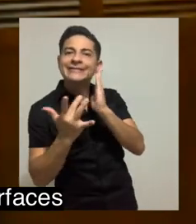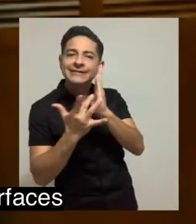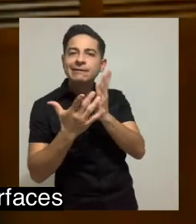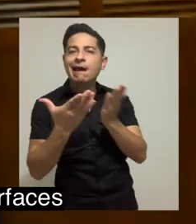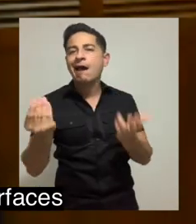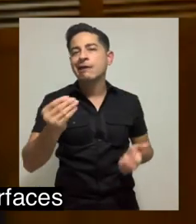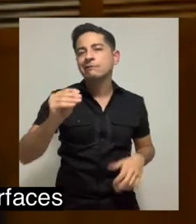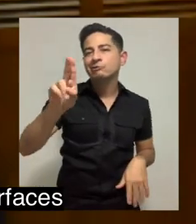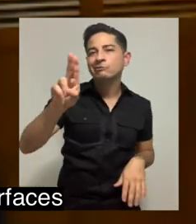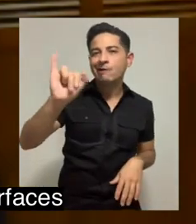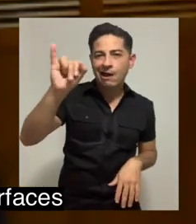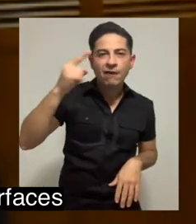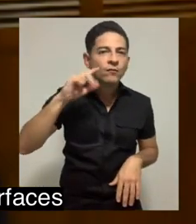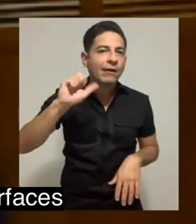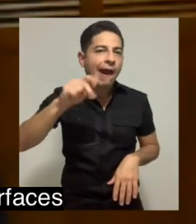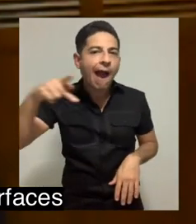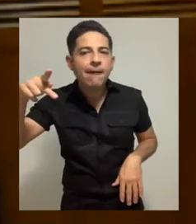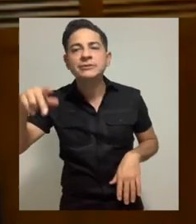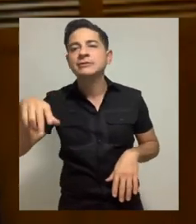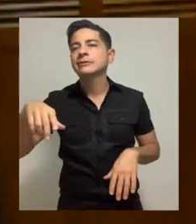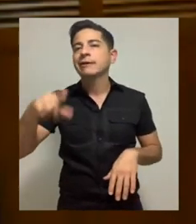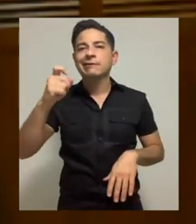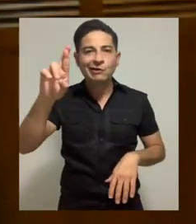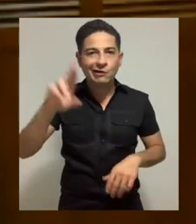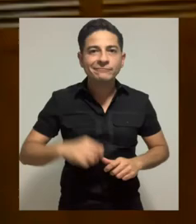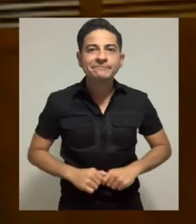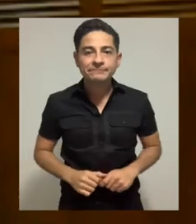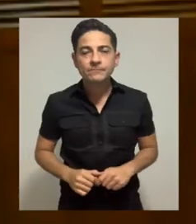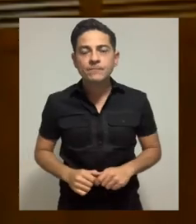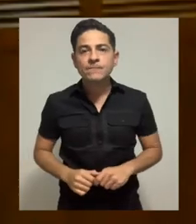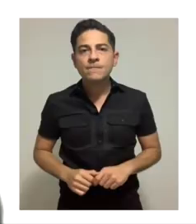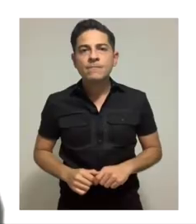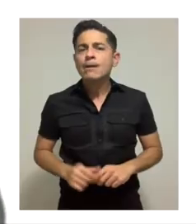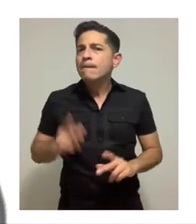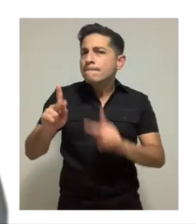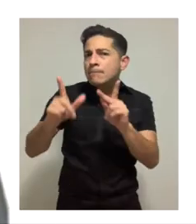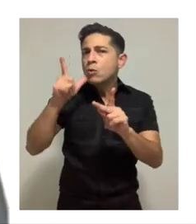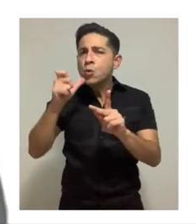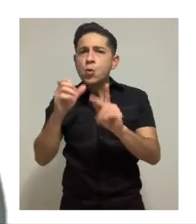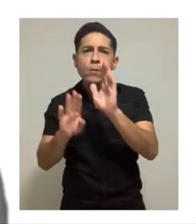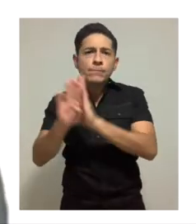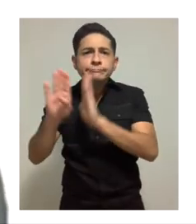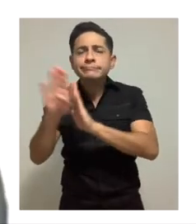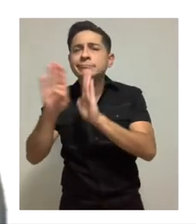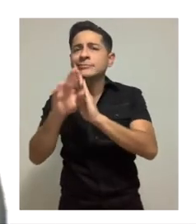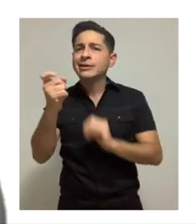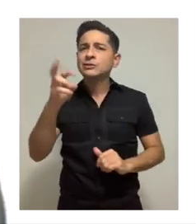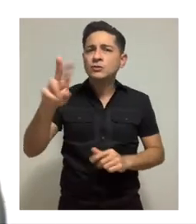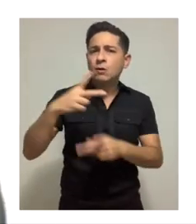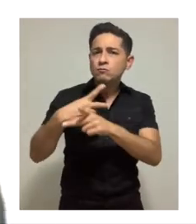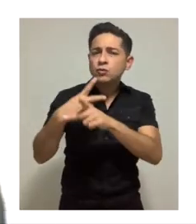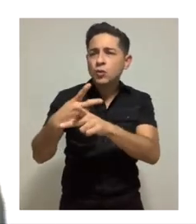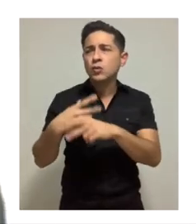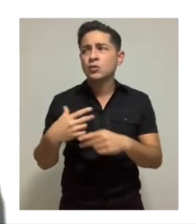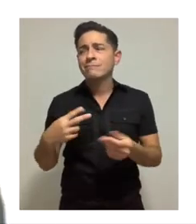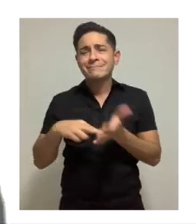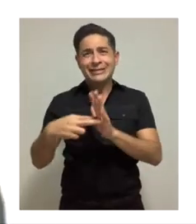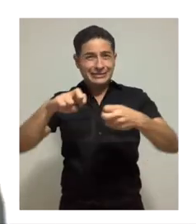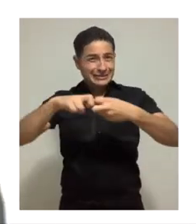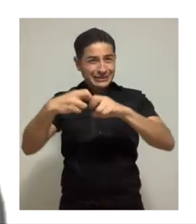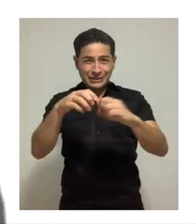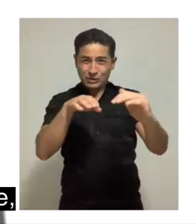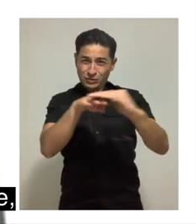of interaction techniques and user interfaces for apps in XR. I'd say for people who are building XR products,